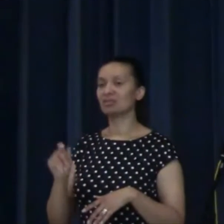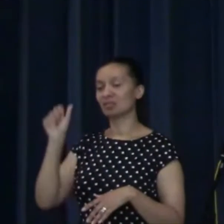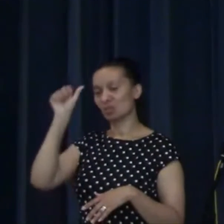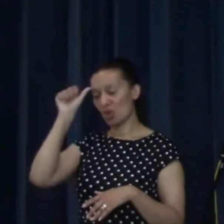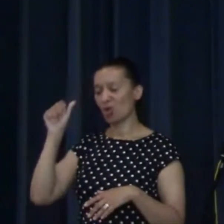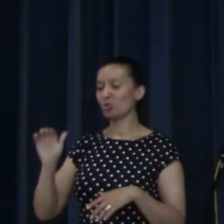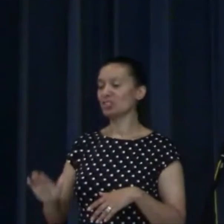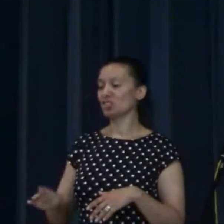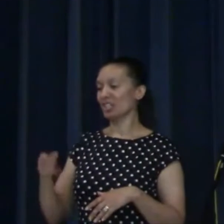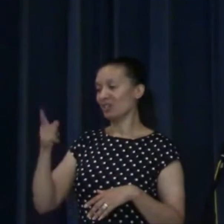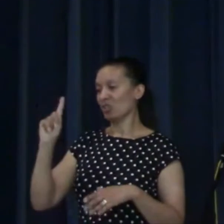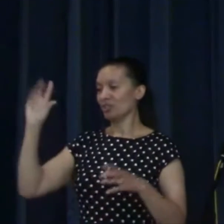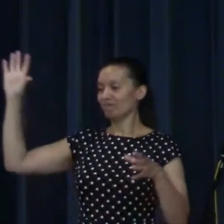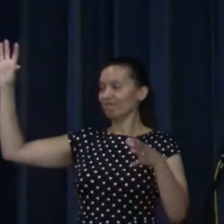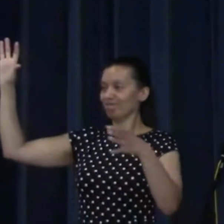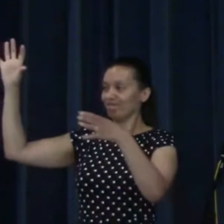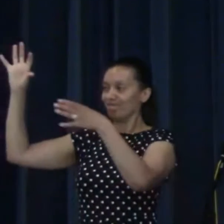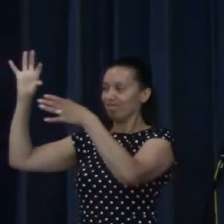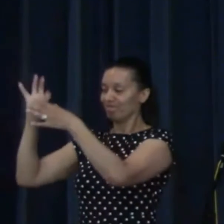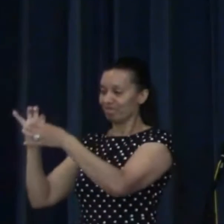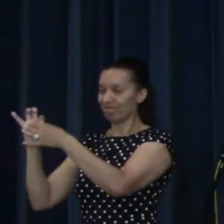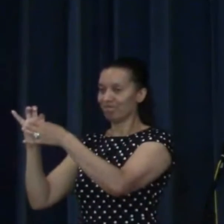But I am a child of God.